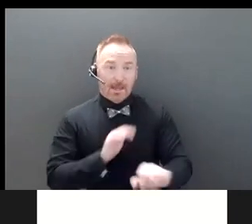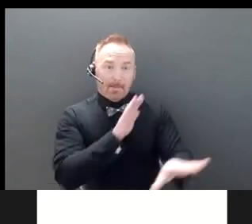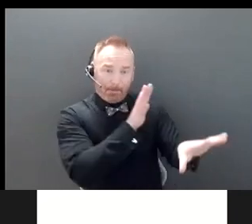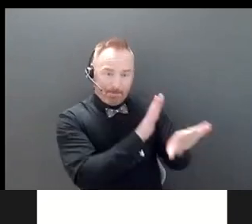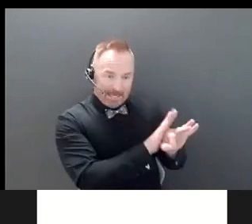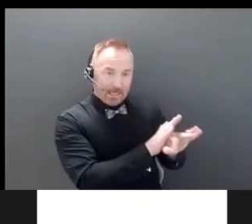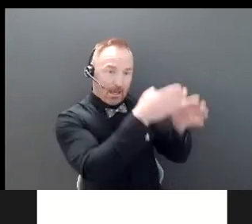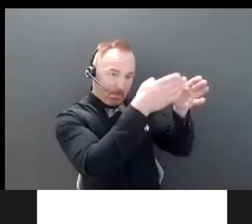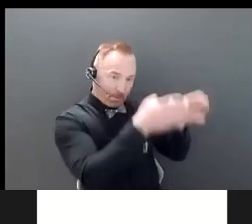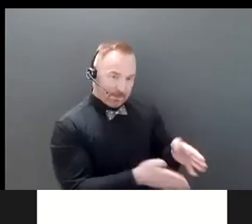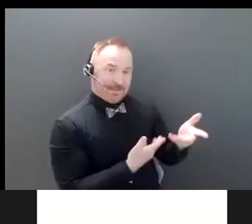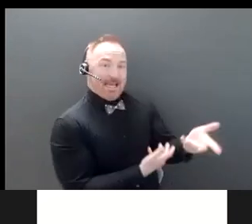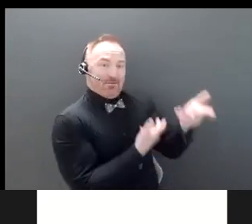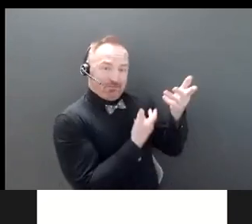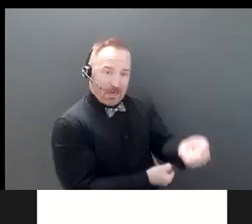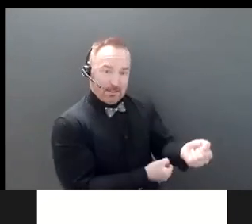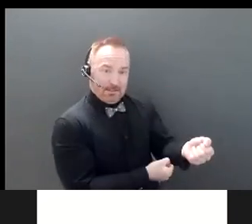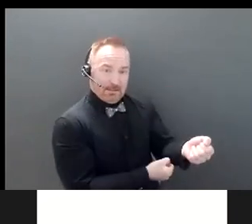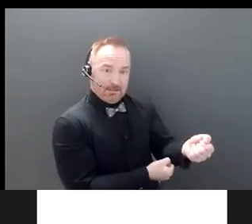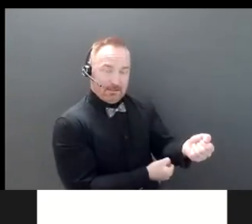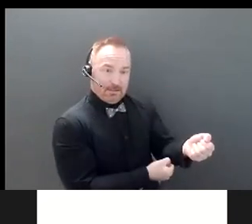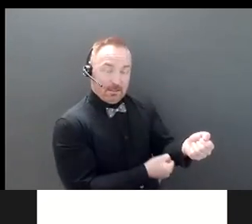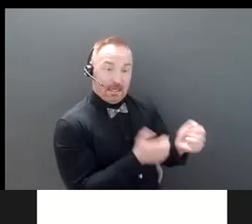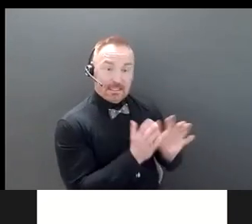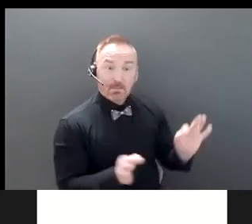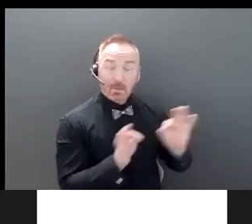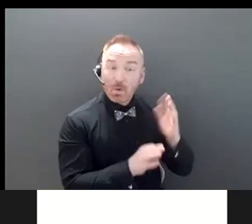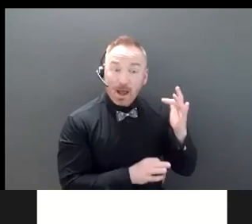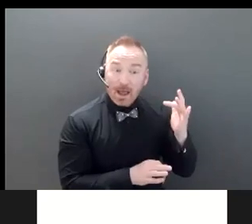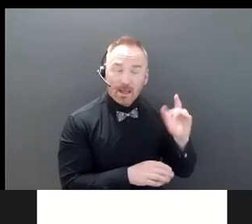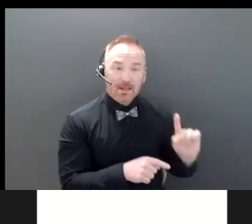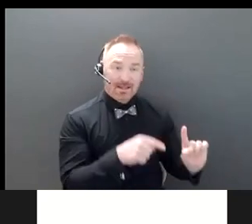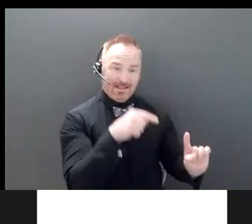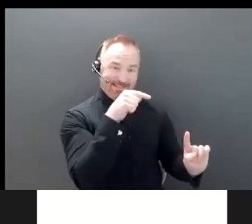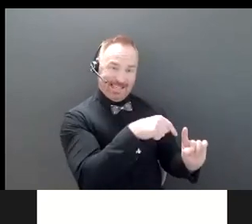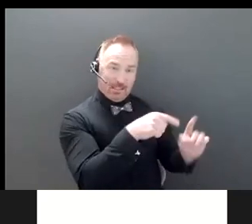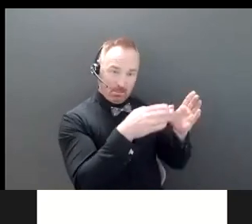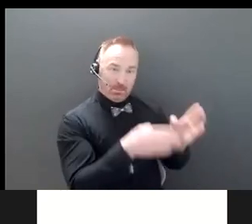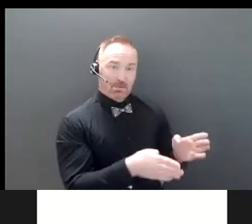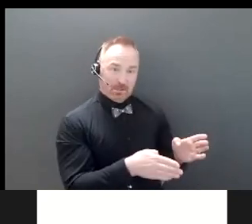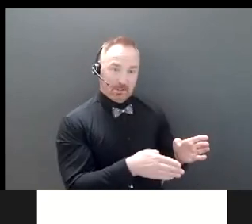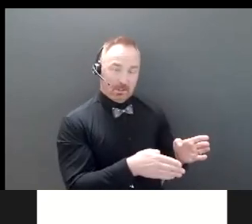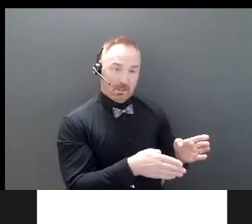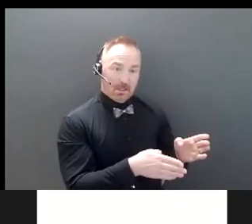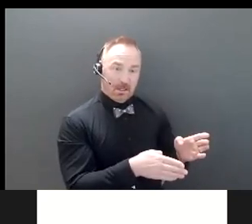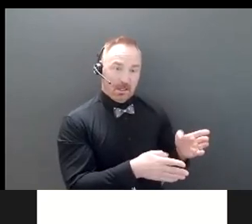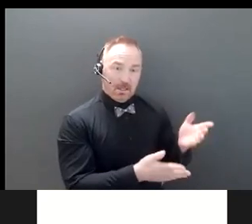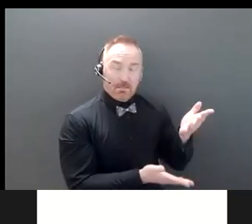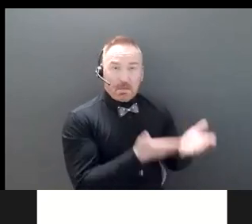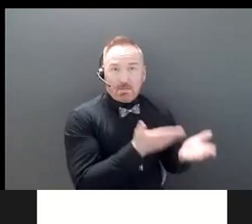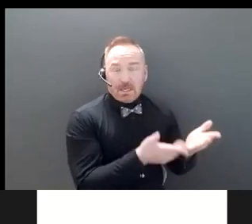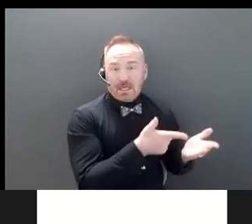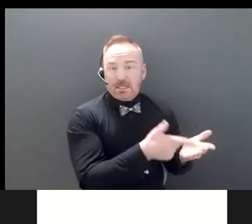that knows them well, is because the trusted contact person, when, you know, faced with this situation,